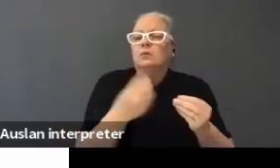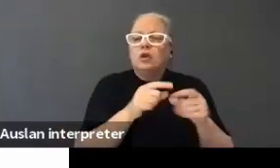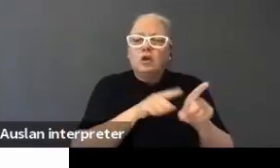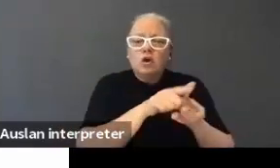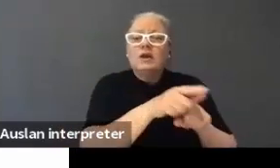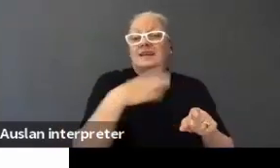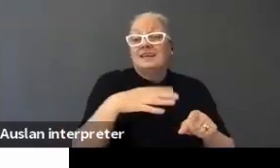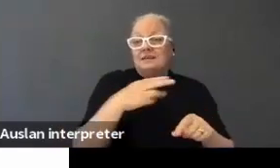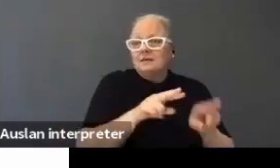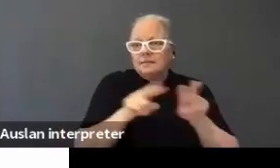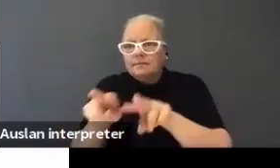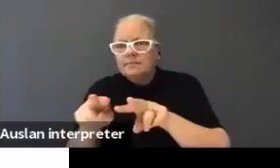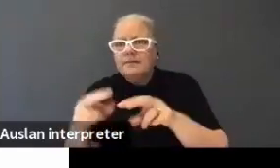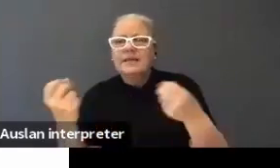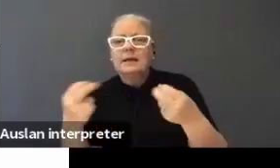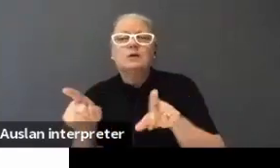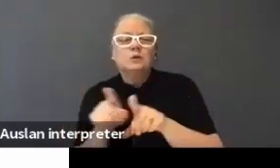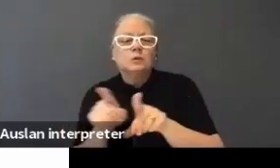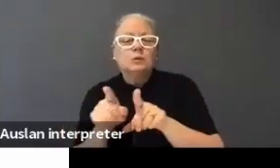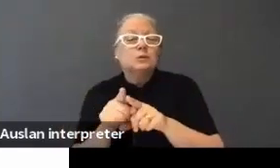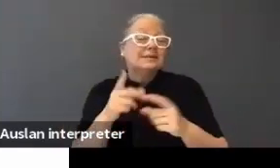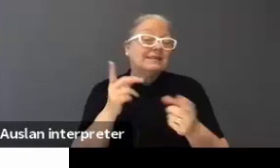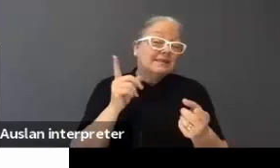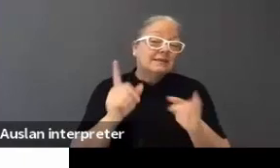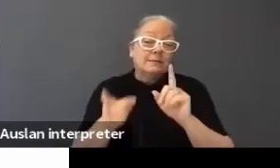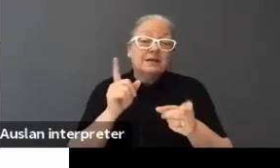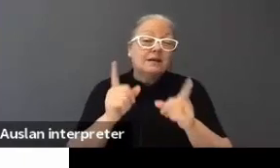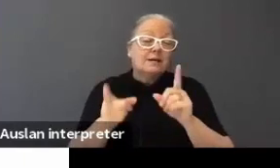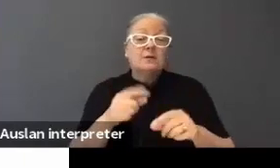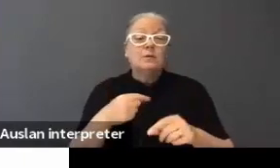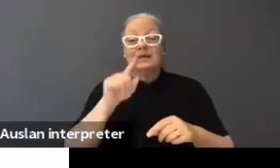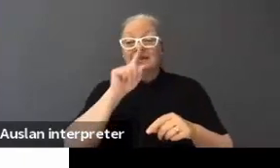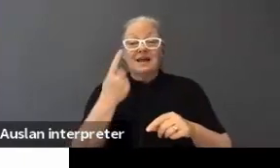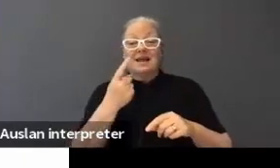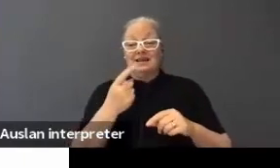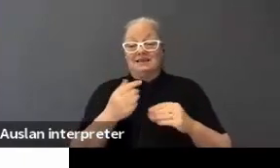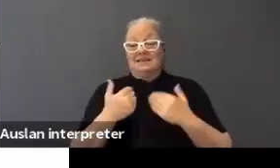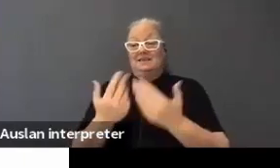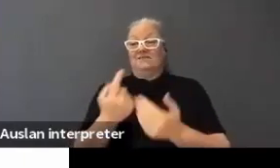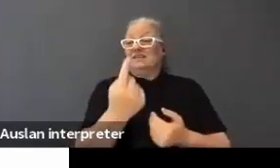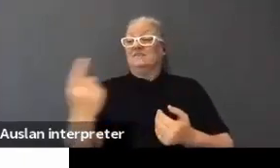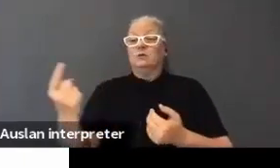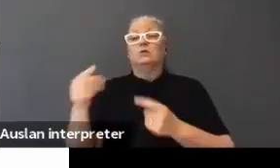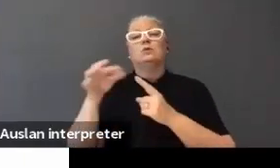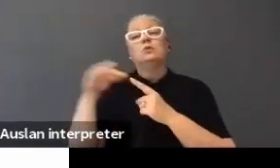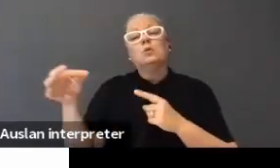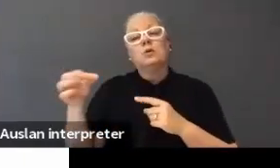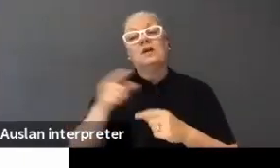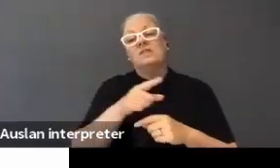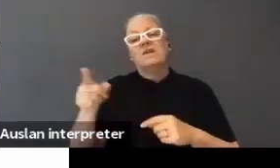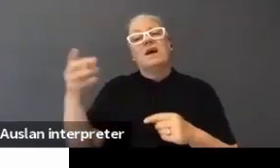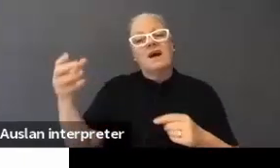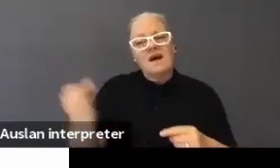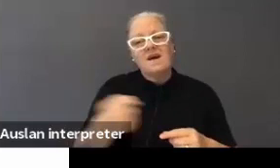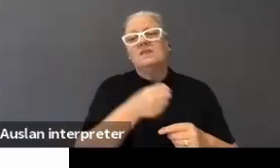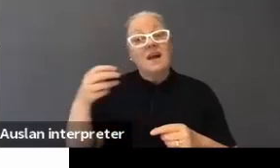captions, et cetera, as well. Sometimes we cannot give individual students a choice. They have to have